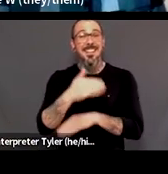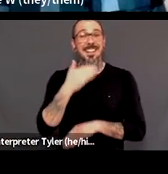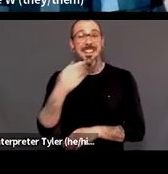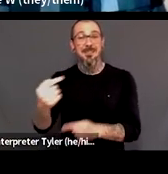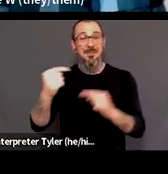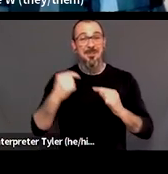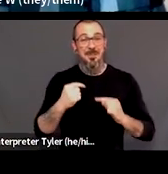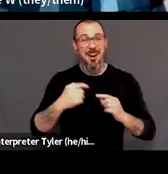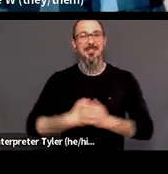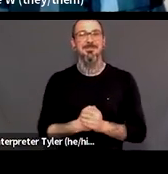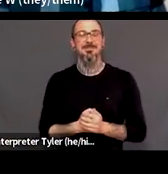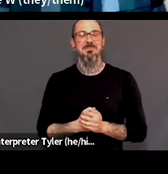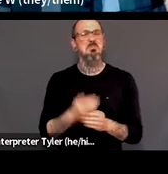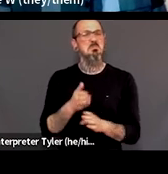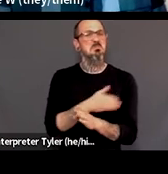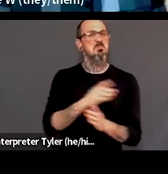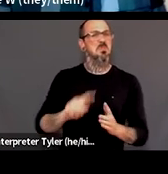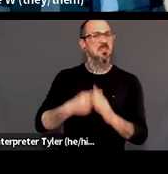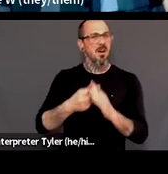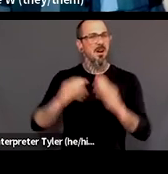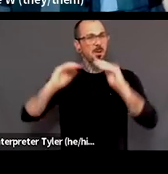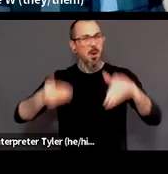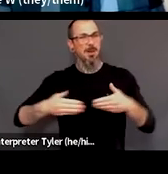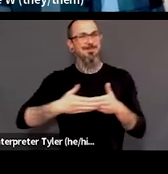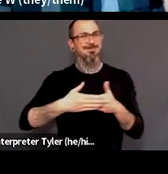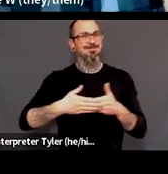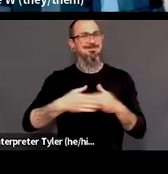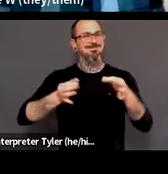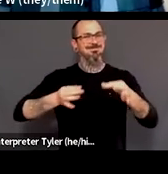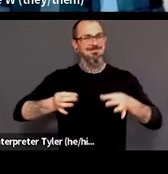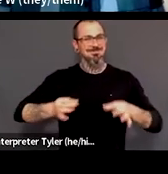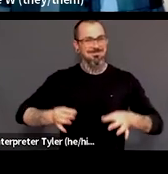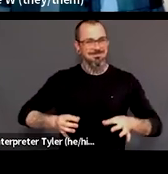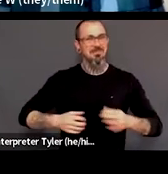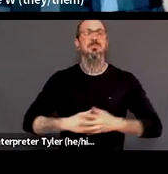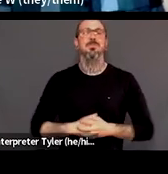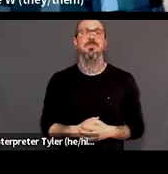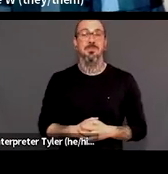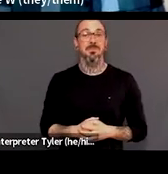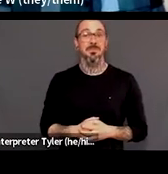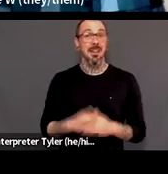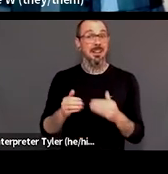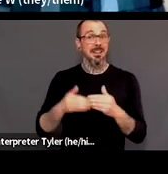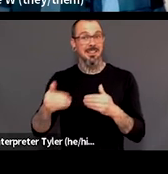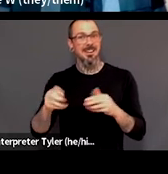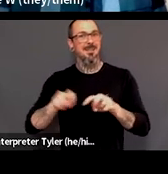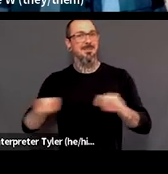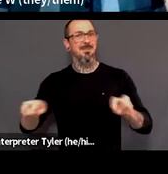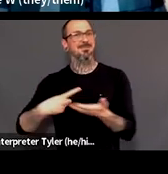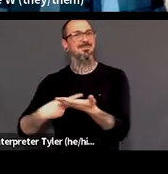housekeeping uh and introductory slides to go through before we get into our panel discussion